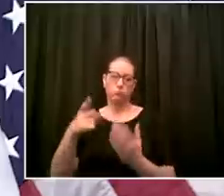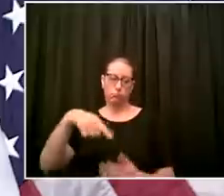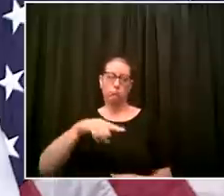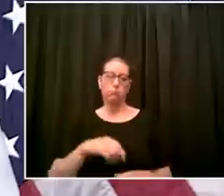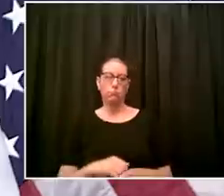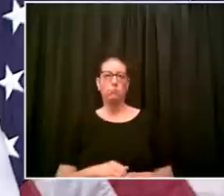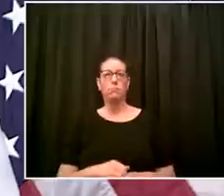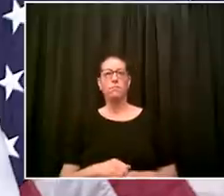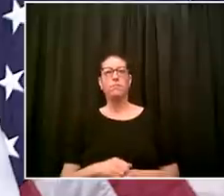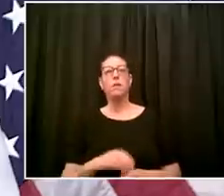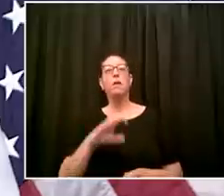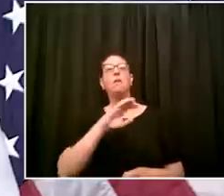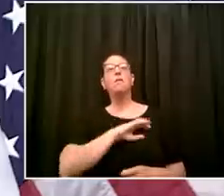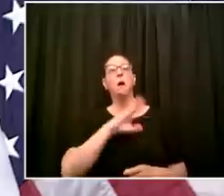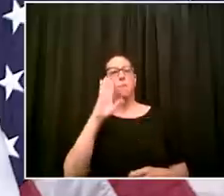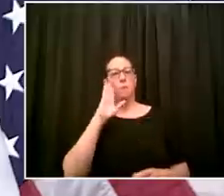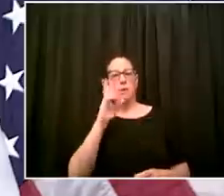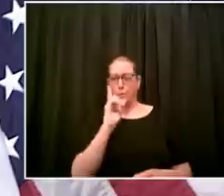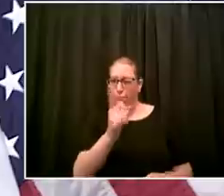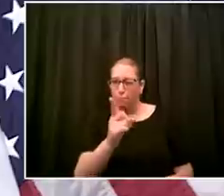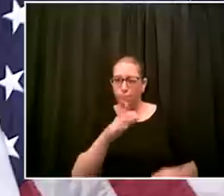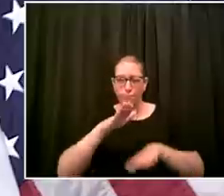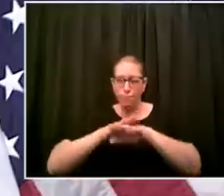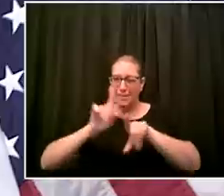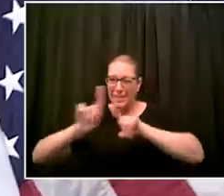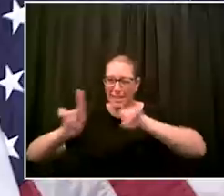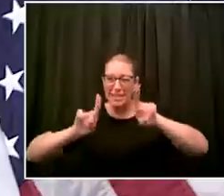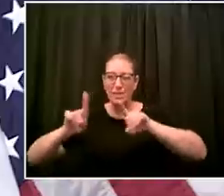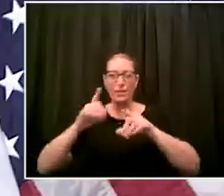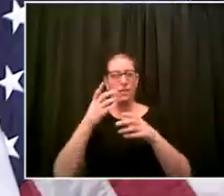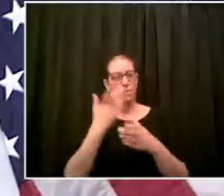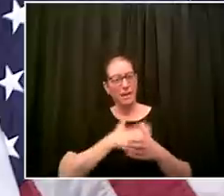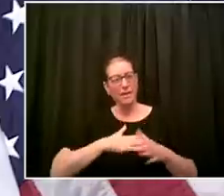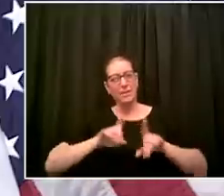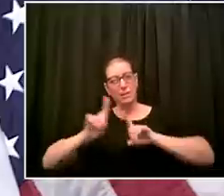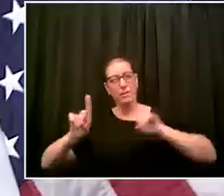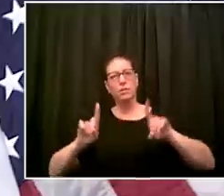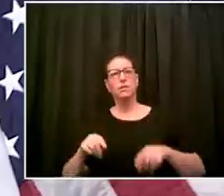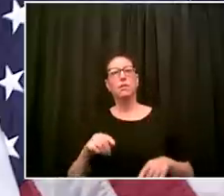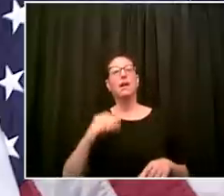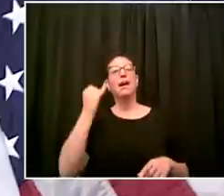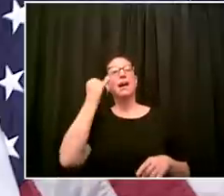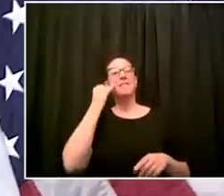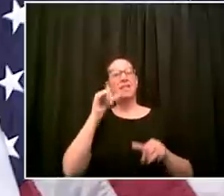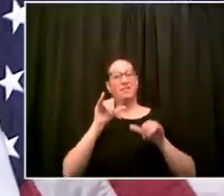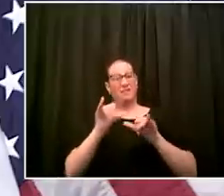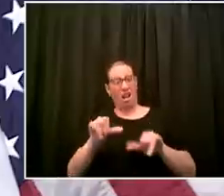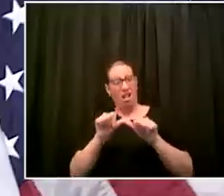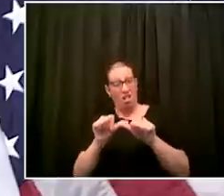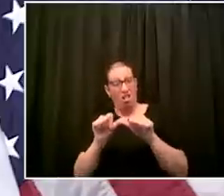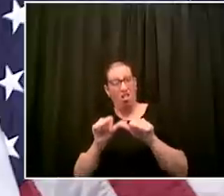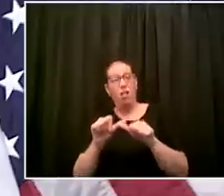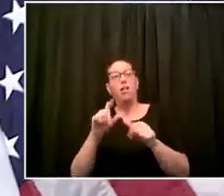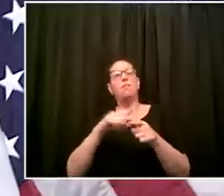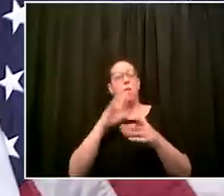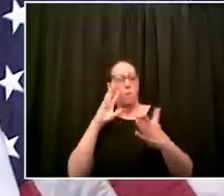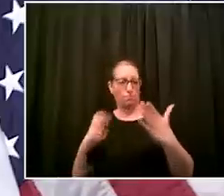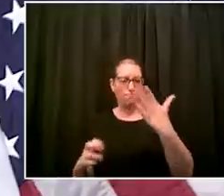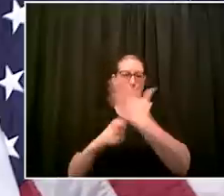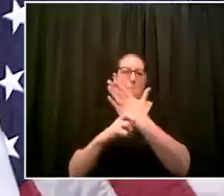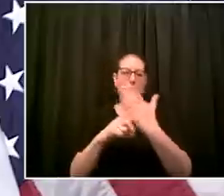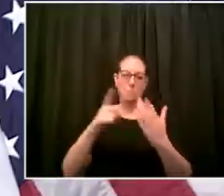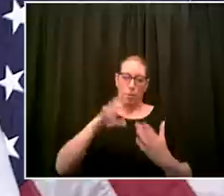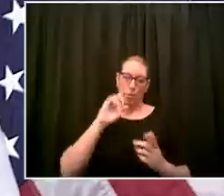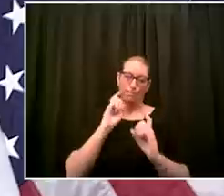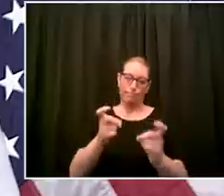immediately disperse and if they don't disperse then summonses begin so for all those folks in the bars like just don't even think about it you want